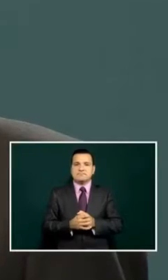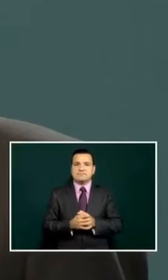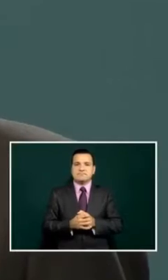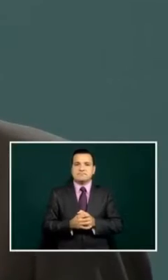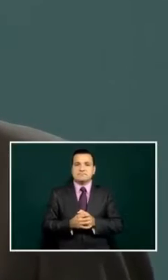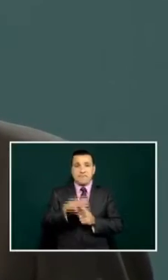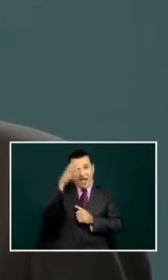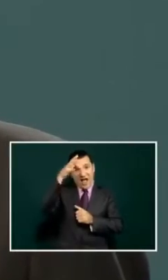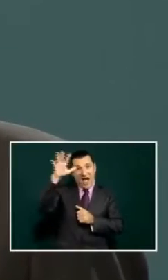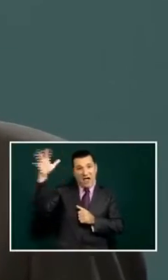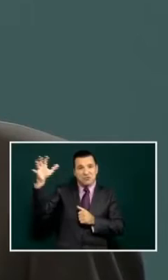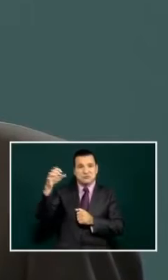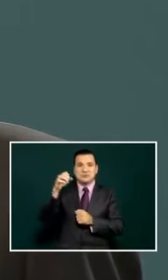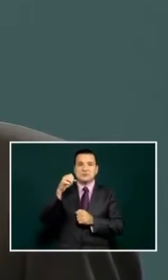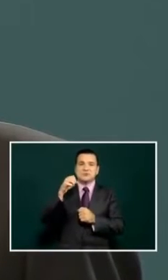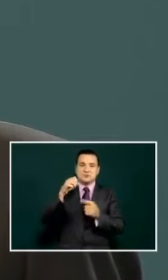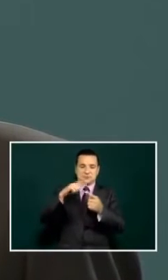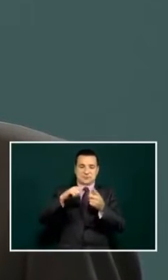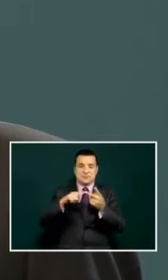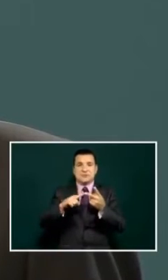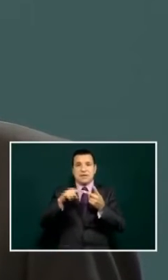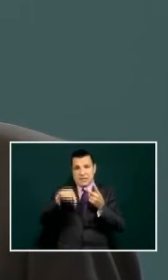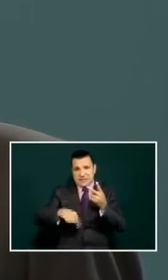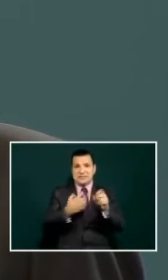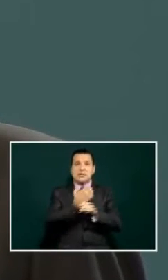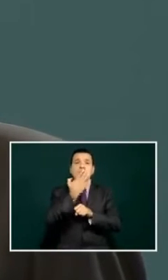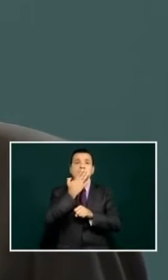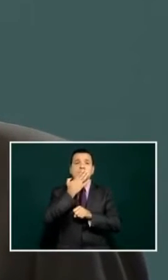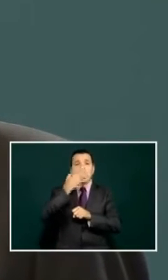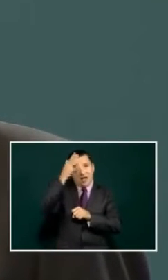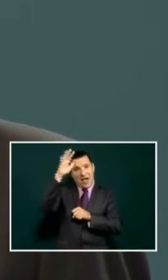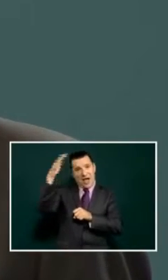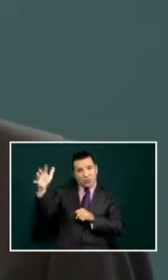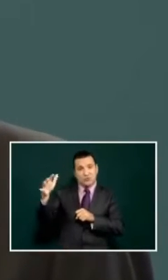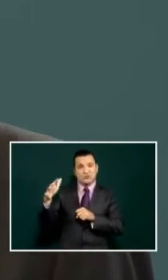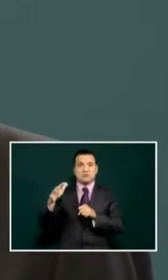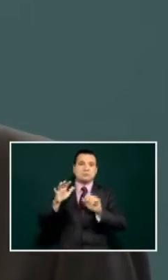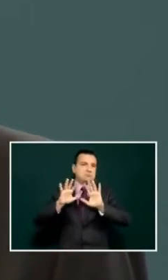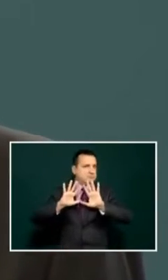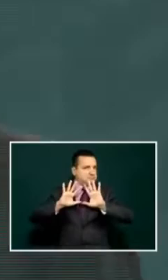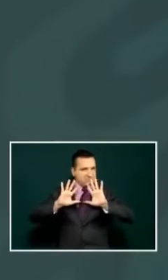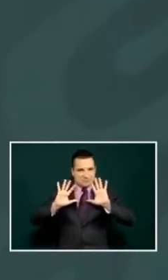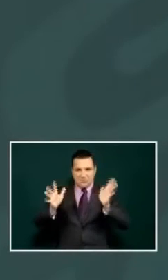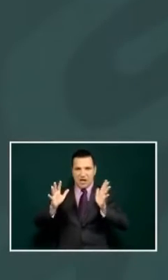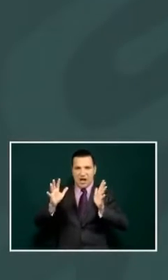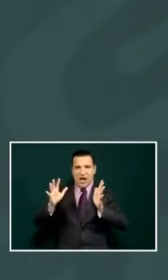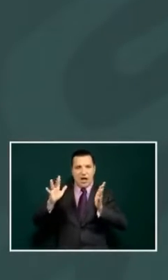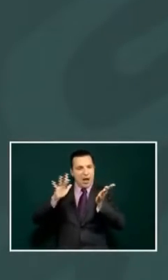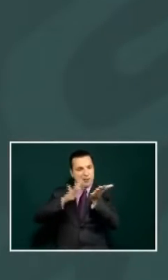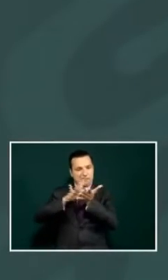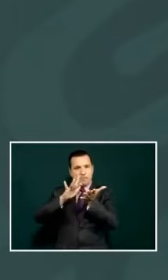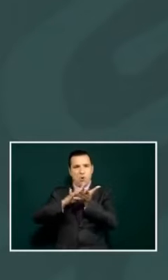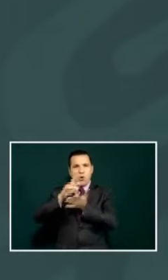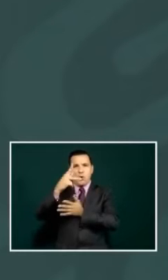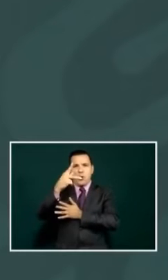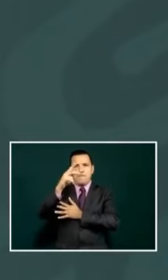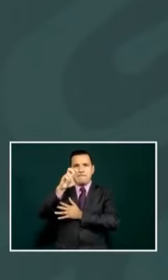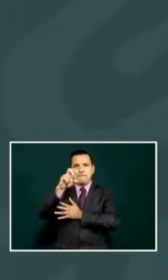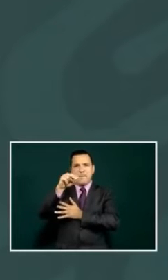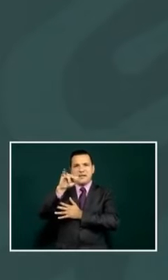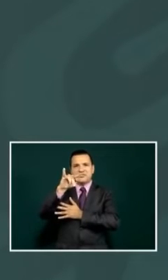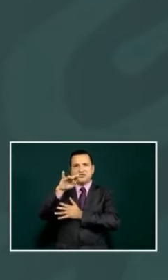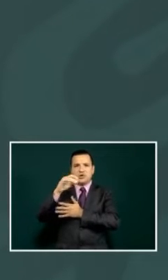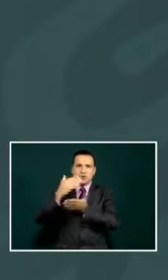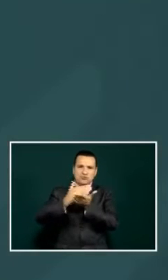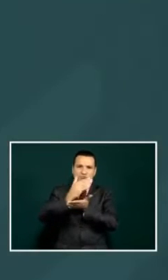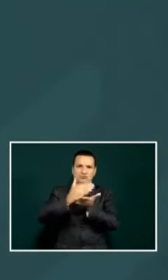that the majority of older adults in sonora are now already receiving